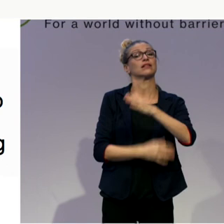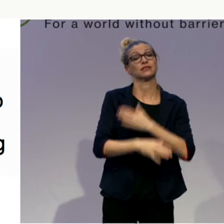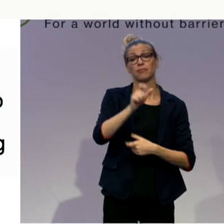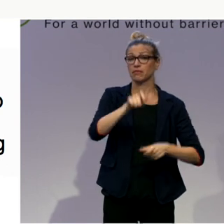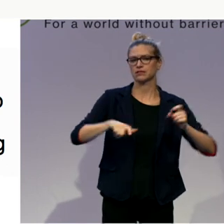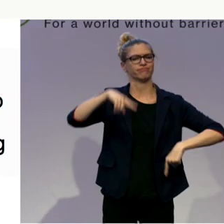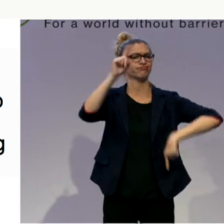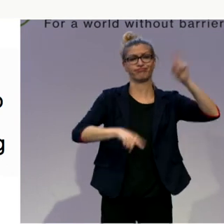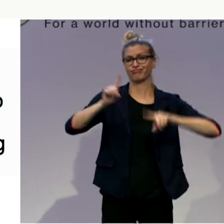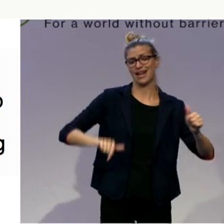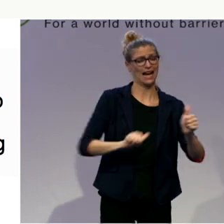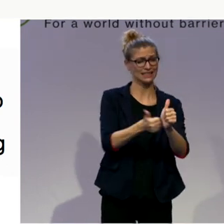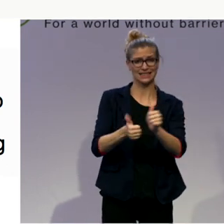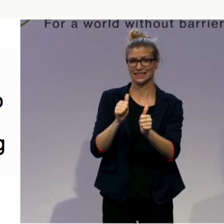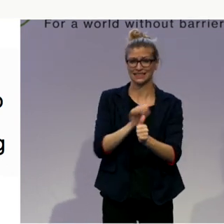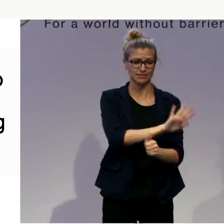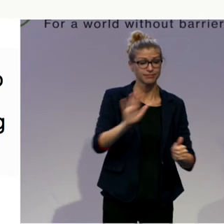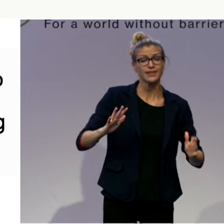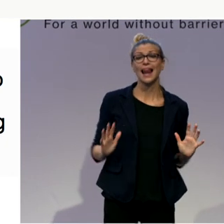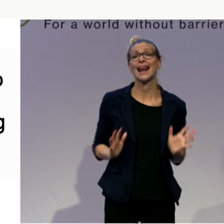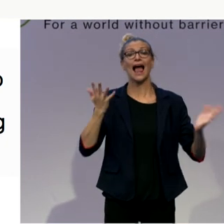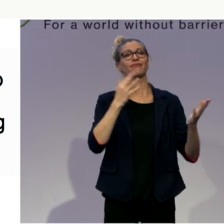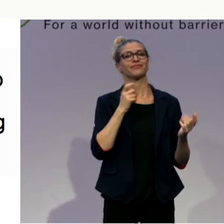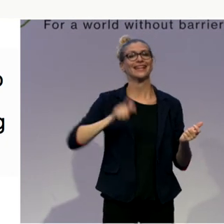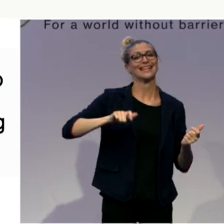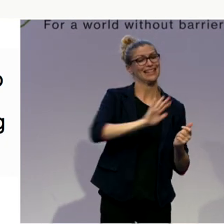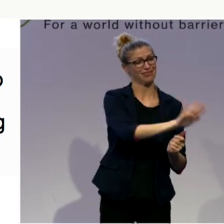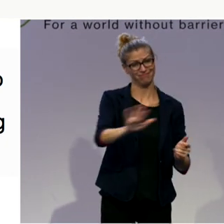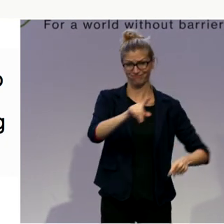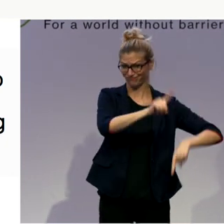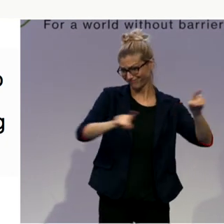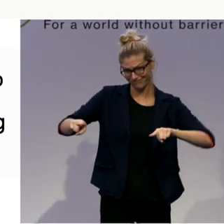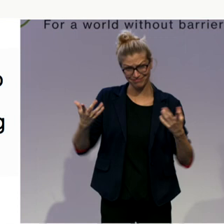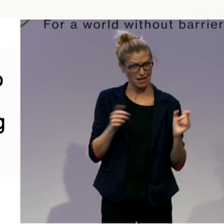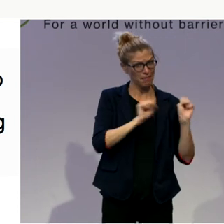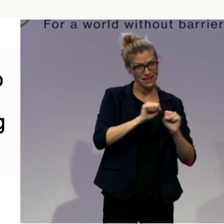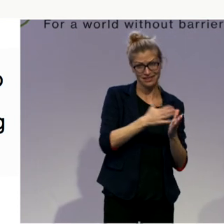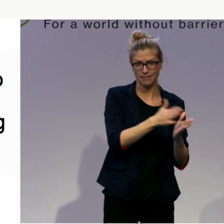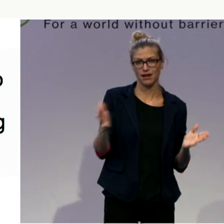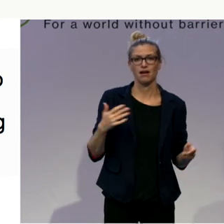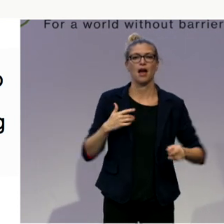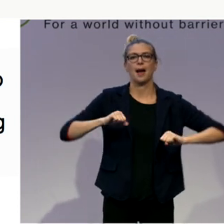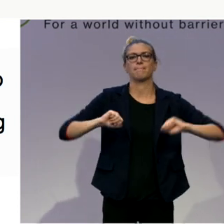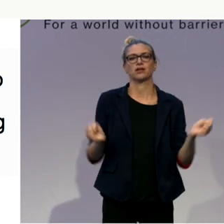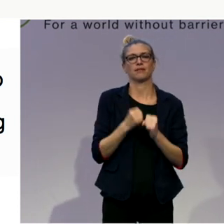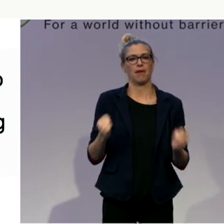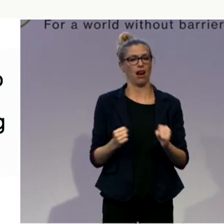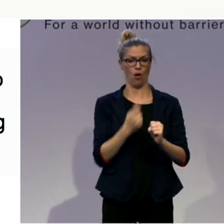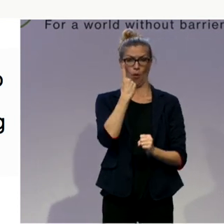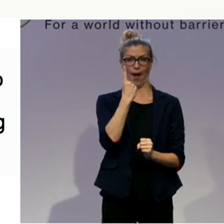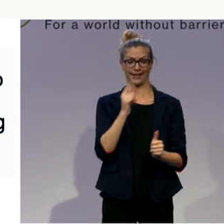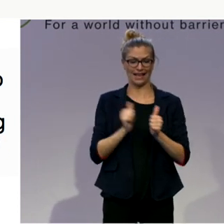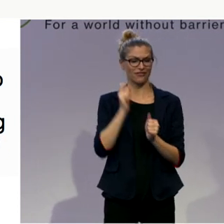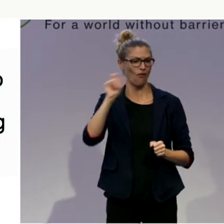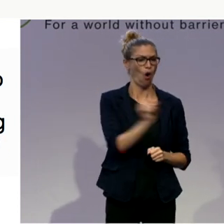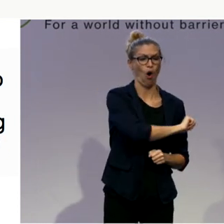in their lives. They have different needs. They have different relations. And that's really important. We can't have one size fits all. I'm hearing that we need an assessment